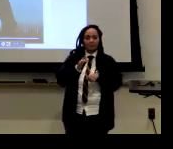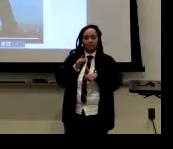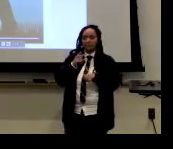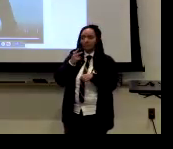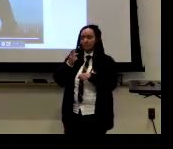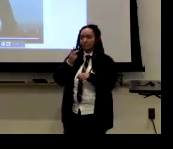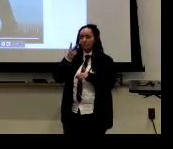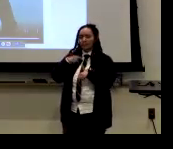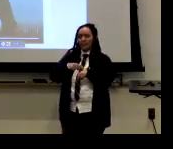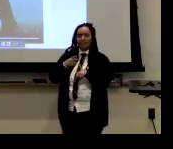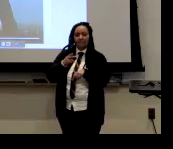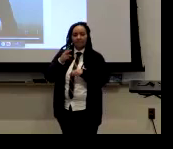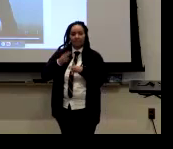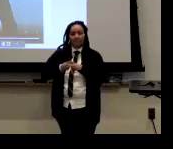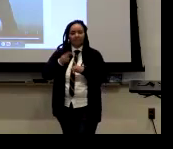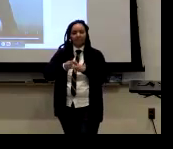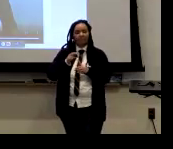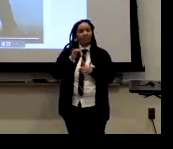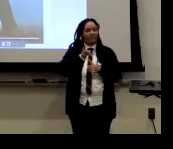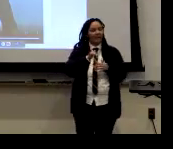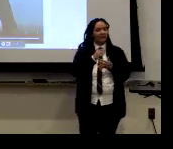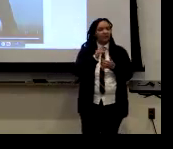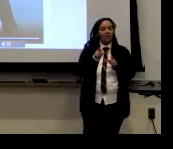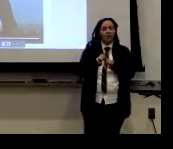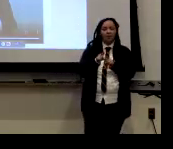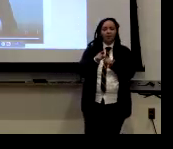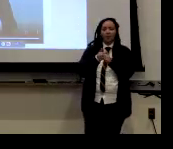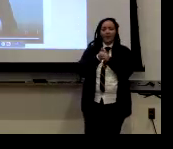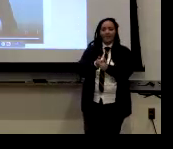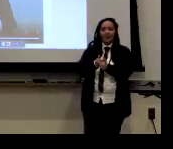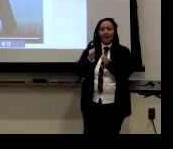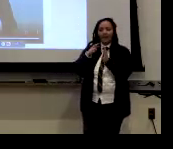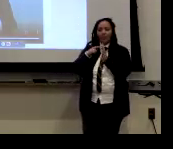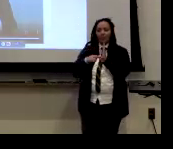It tends to be a repetitive sign. So it touches twice. That's a tendency.